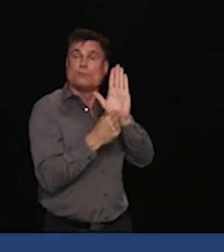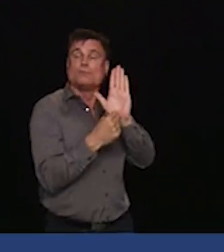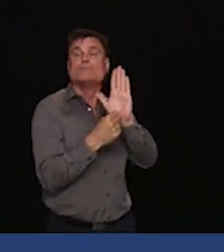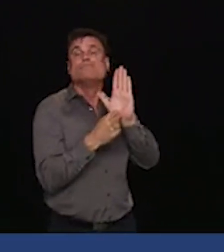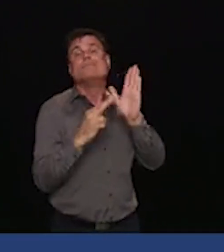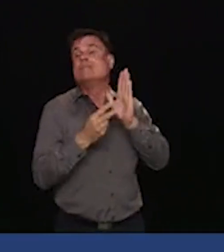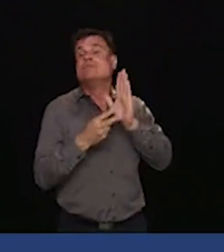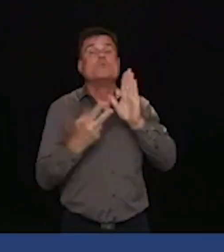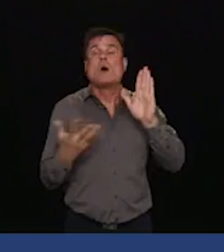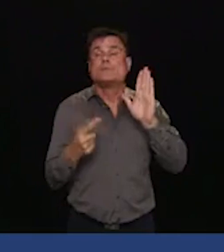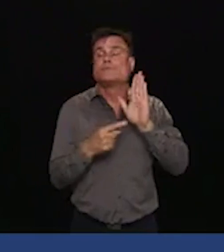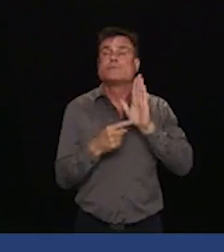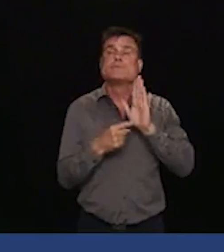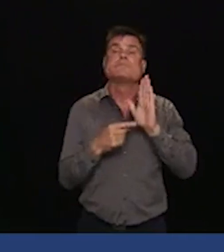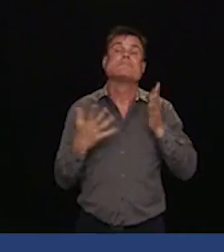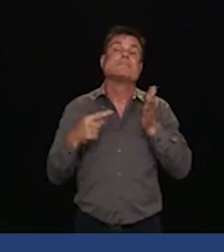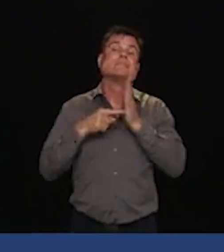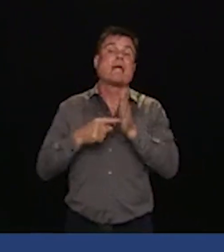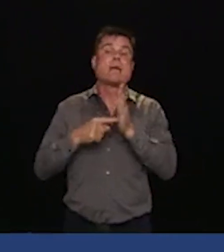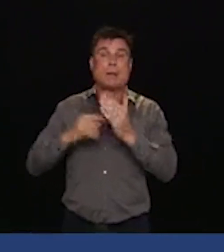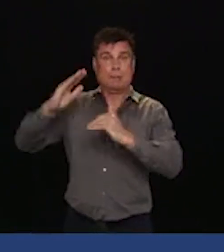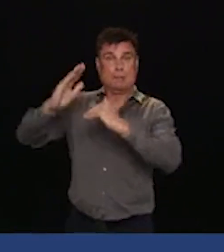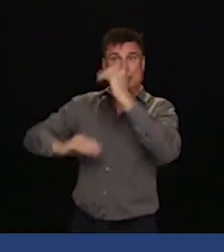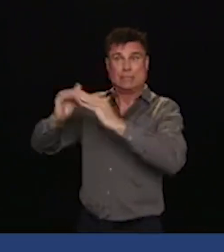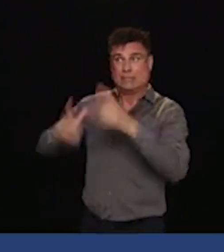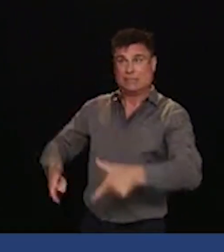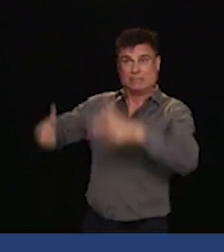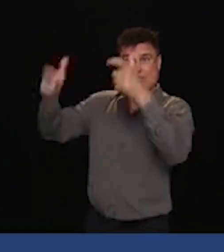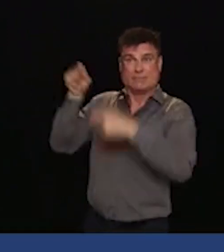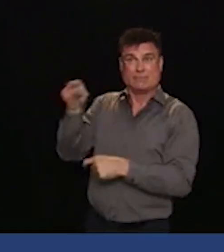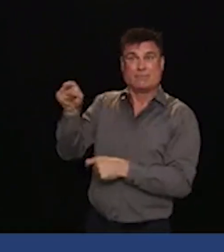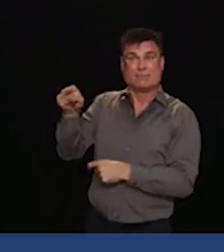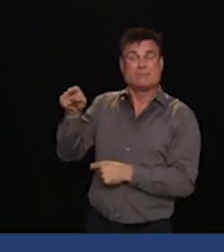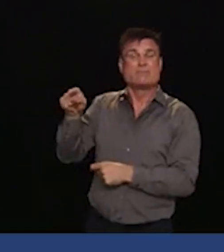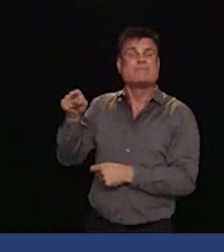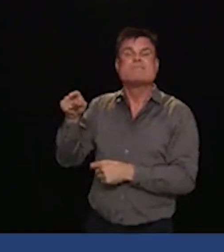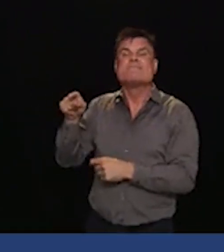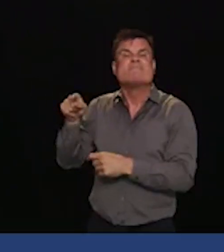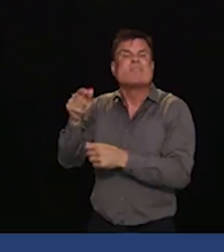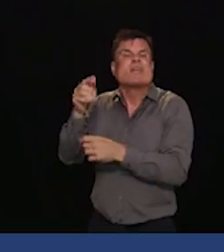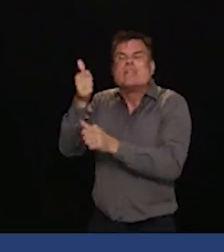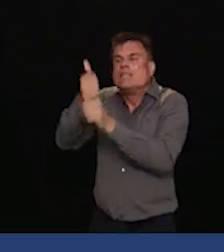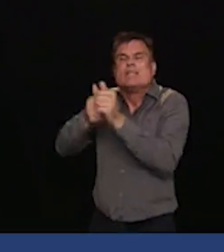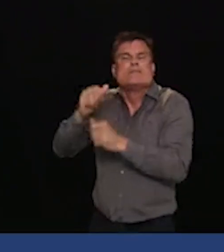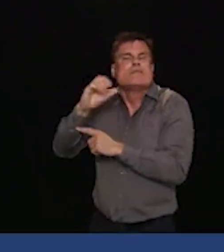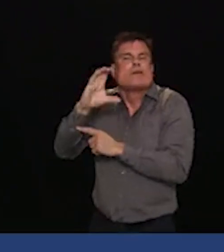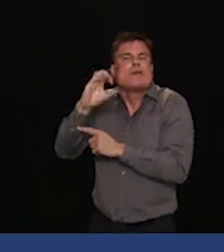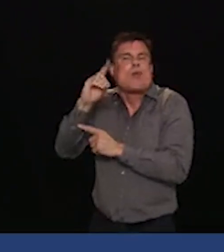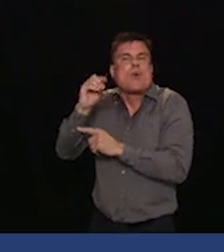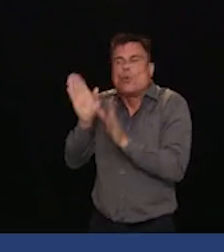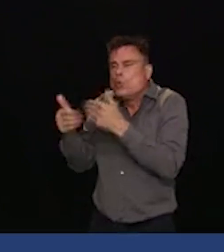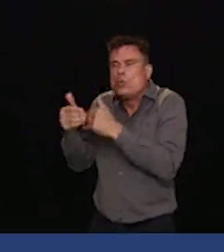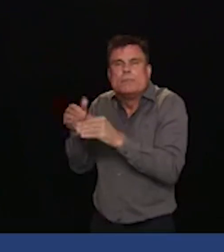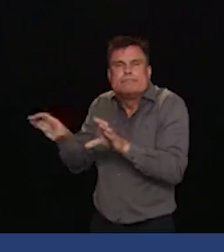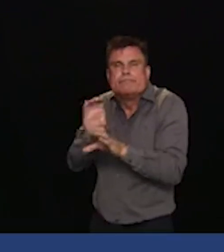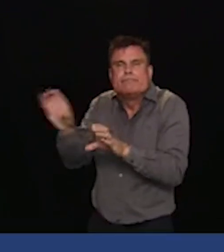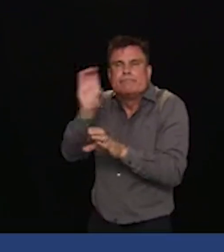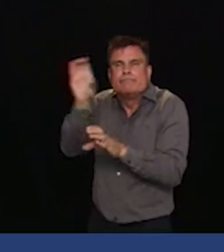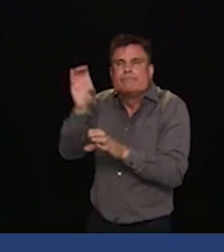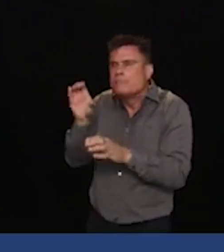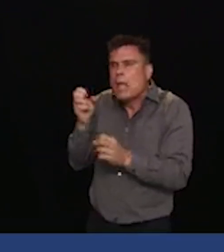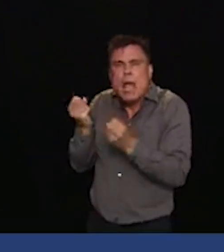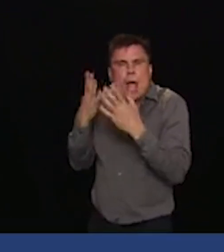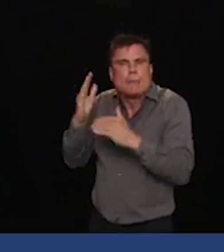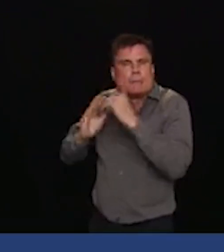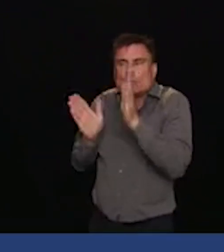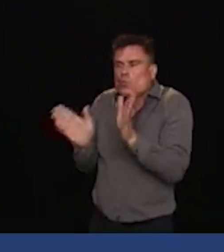of buildings, where there are standards that are set for more predictability for the insurers, without the high cost